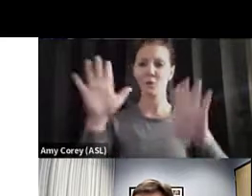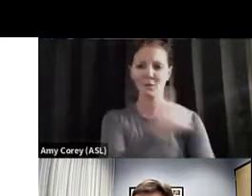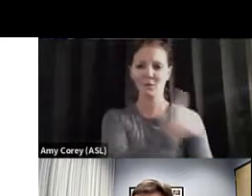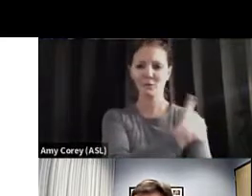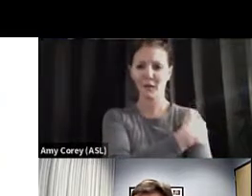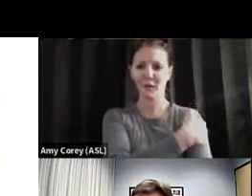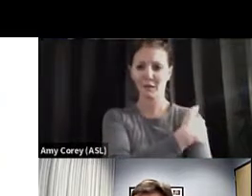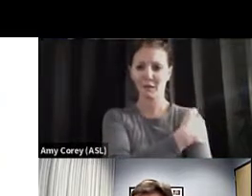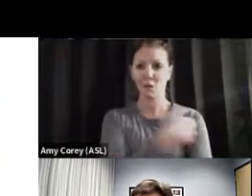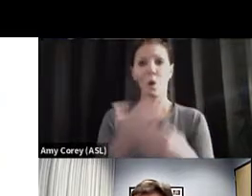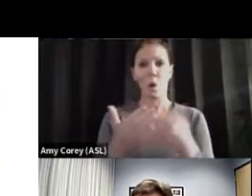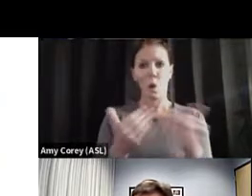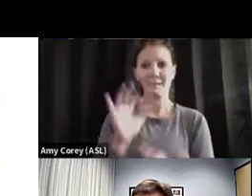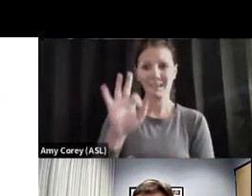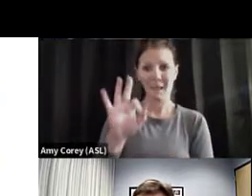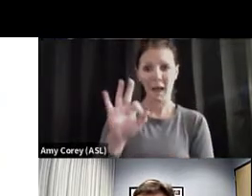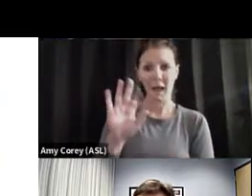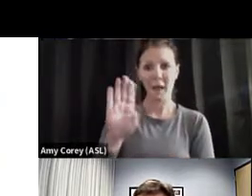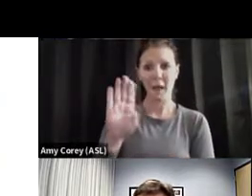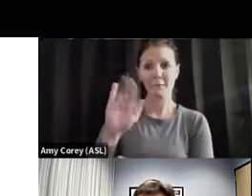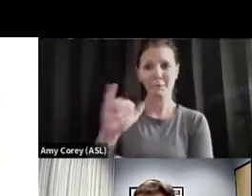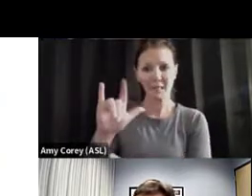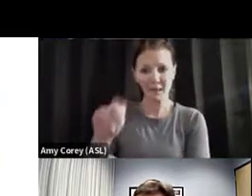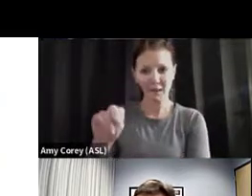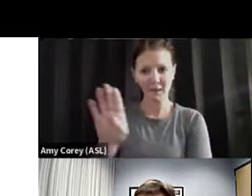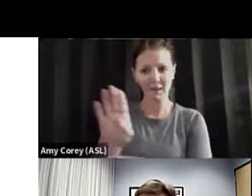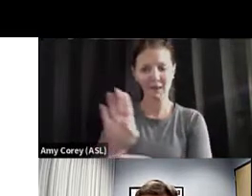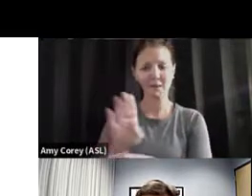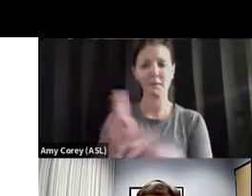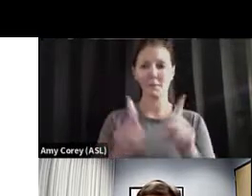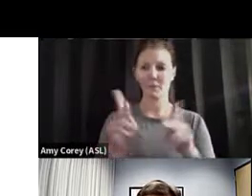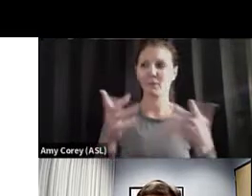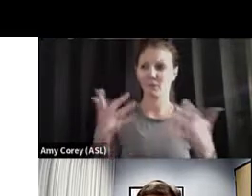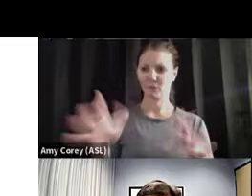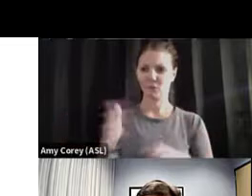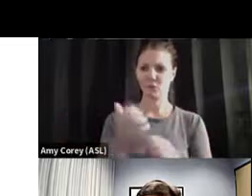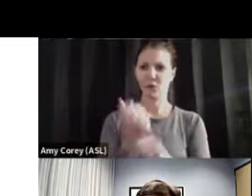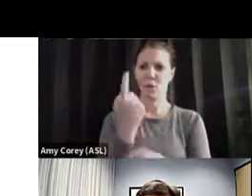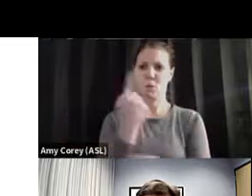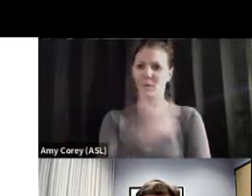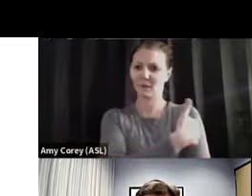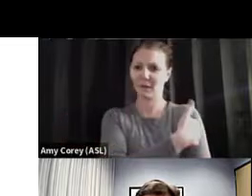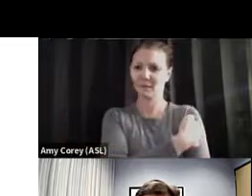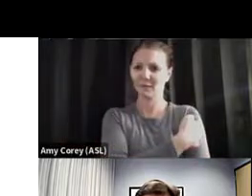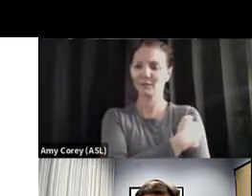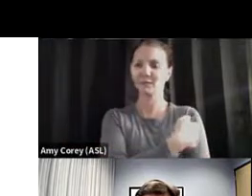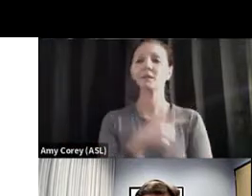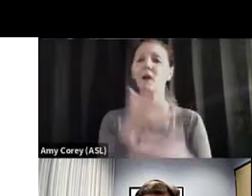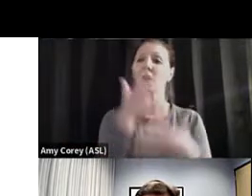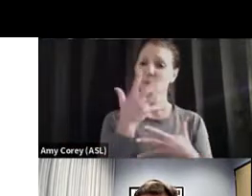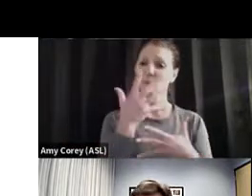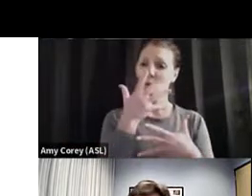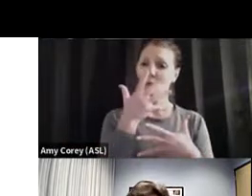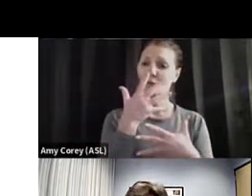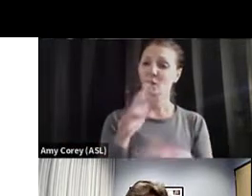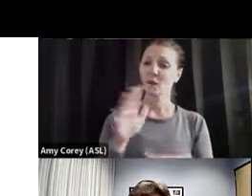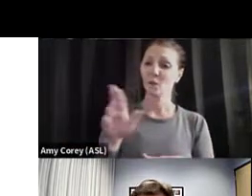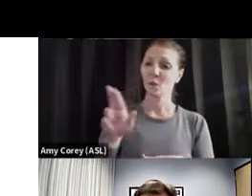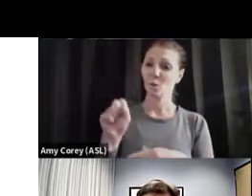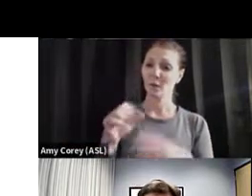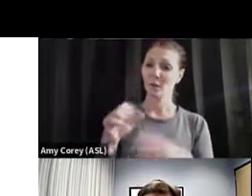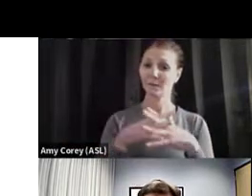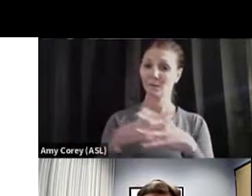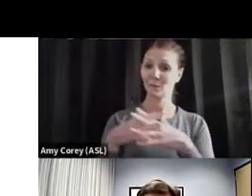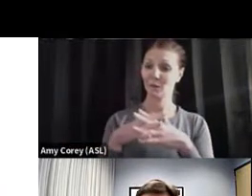9 billion people have gotten the vaccine. Now, unfortunately, the US, and you see here on the left, leads the world.